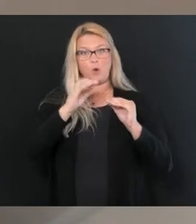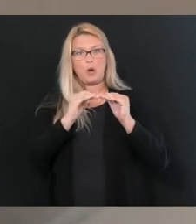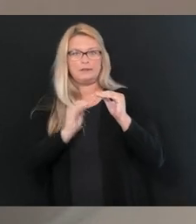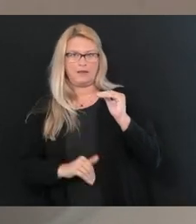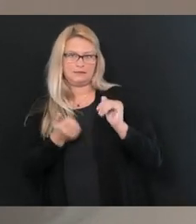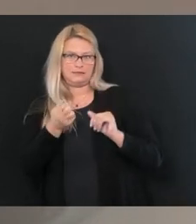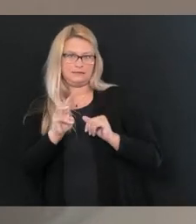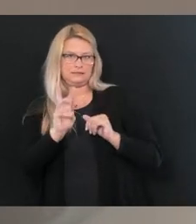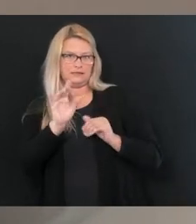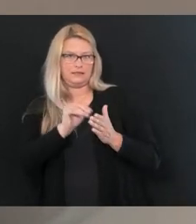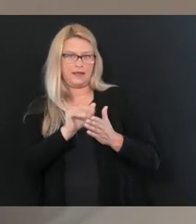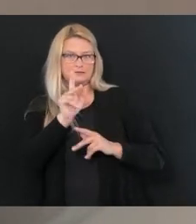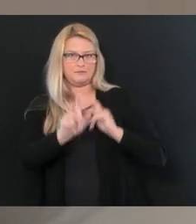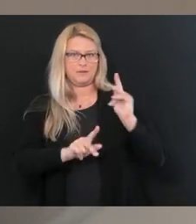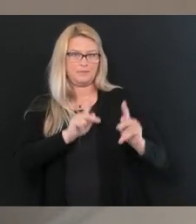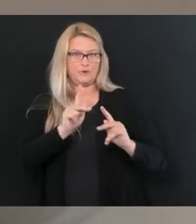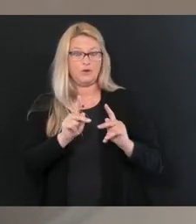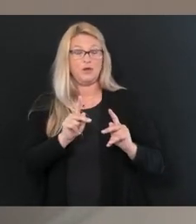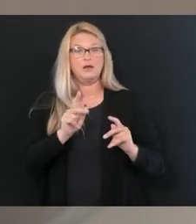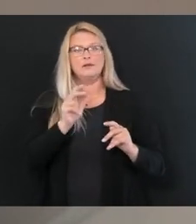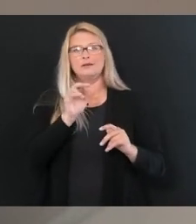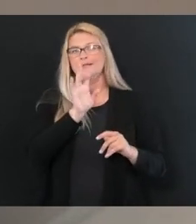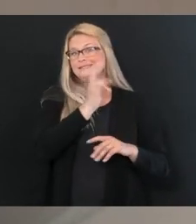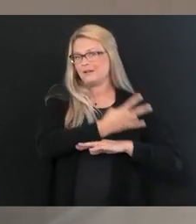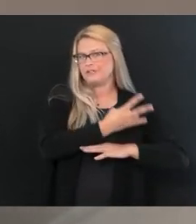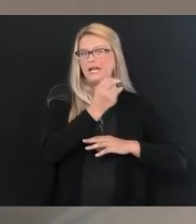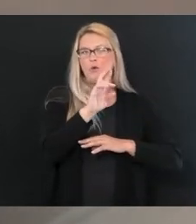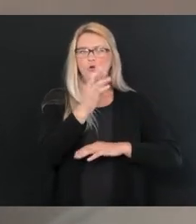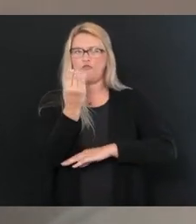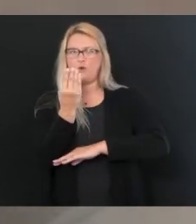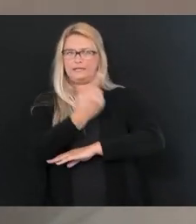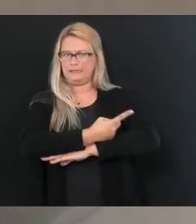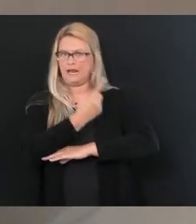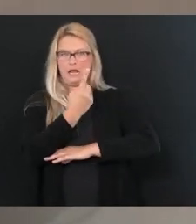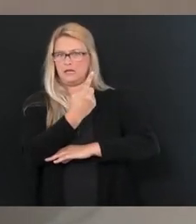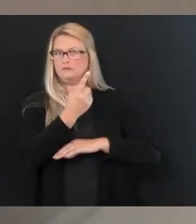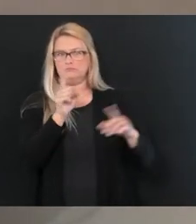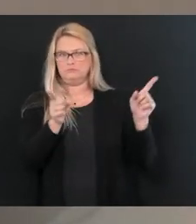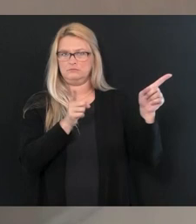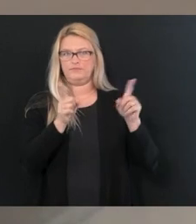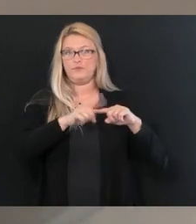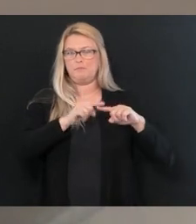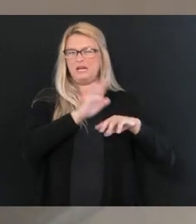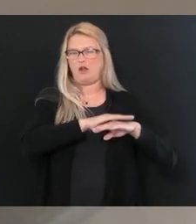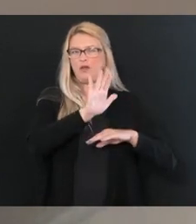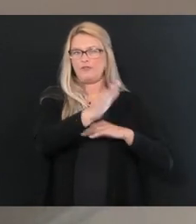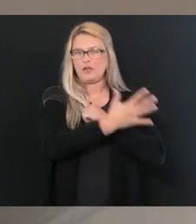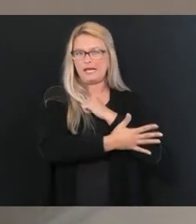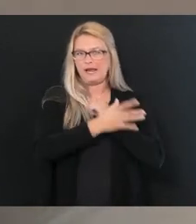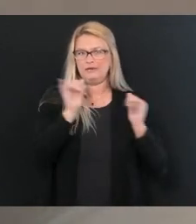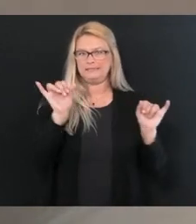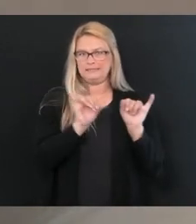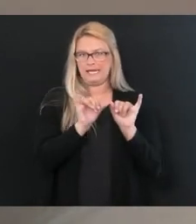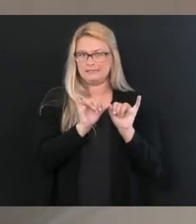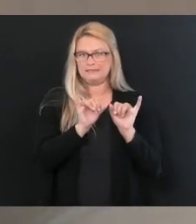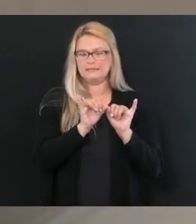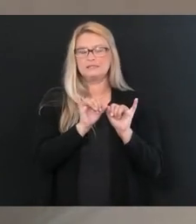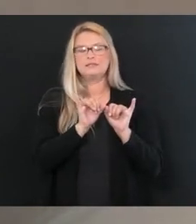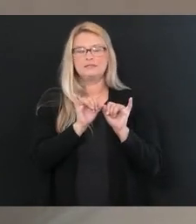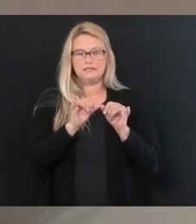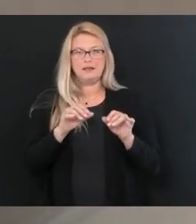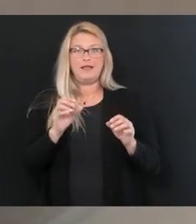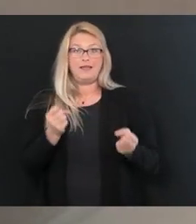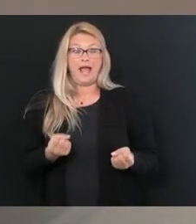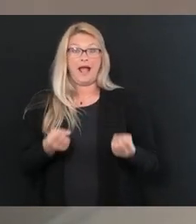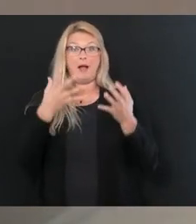,000, over a 14-day average. How many positive tests per day versus how many total tests did we do on